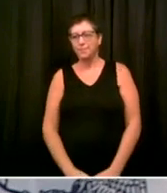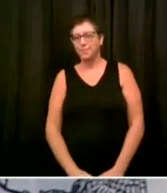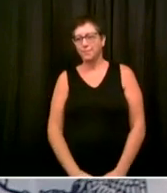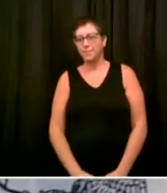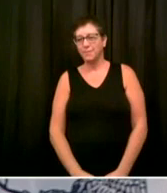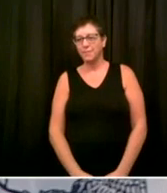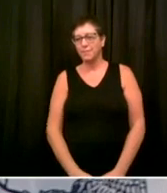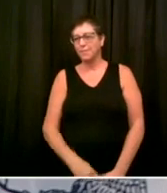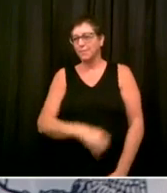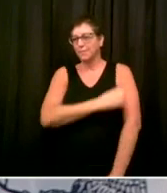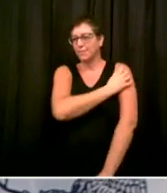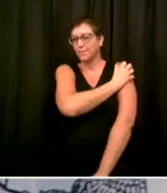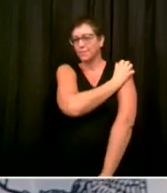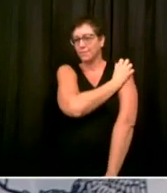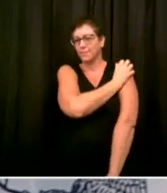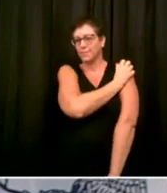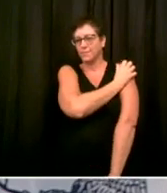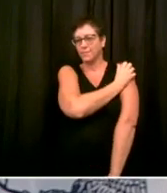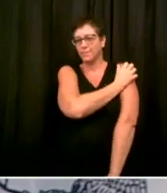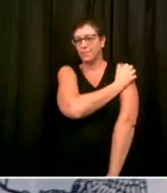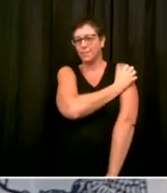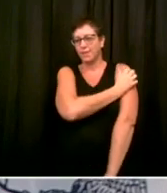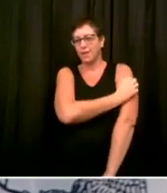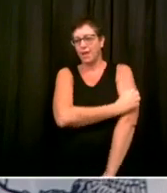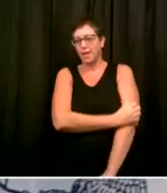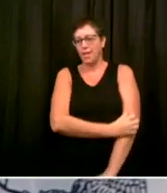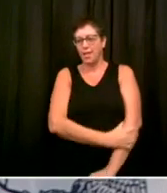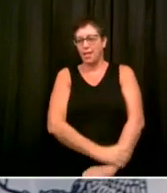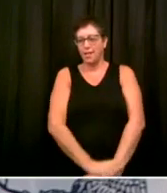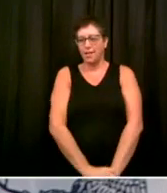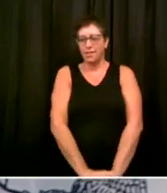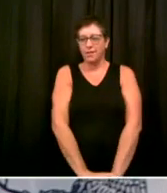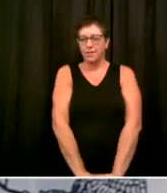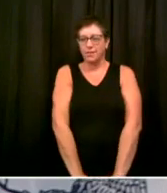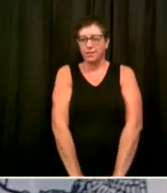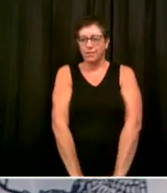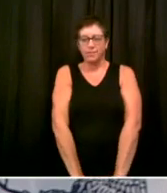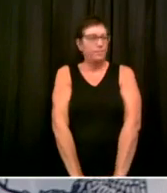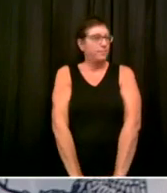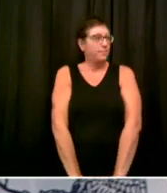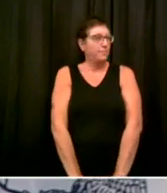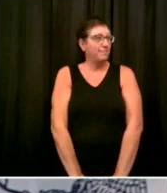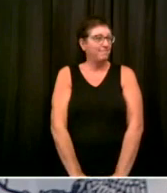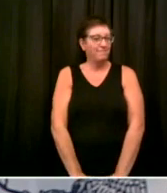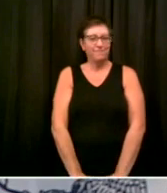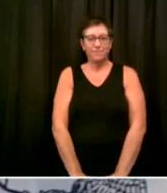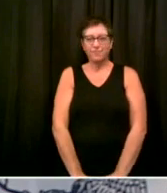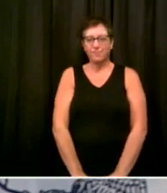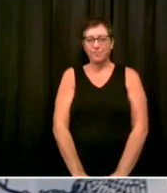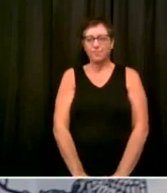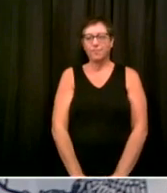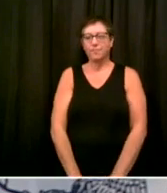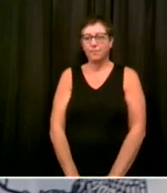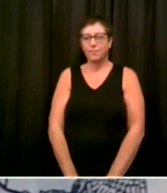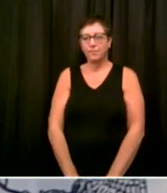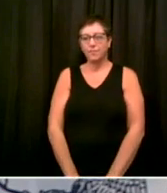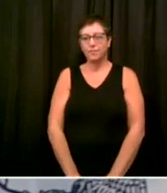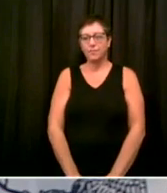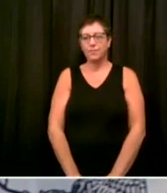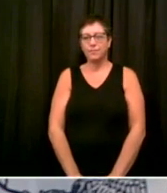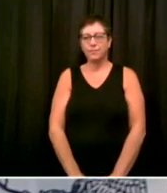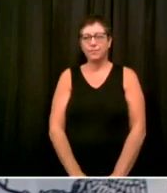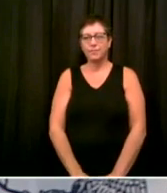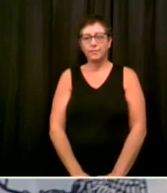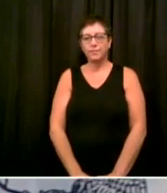entrenar a nuestros maestros para que puedan ayudar a nuestros niños con los efectos